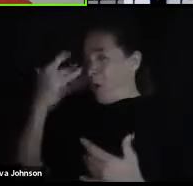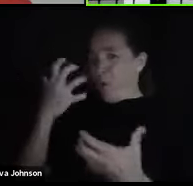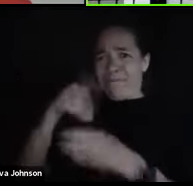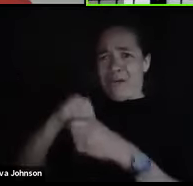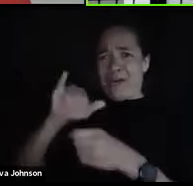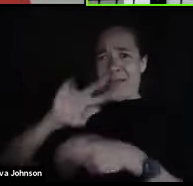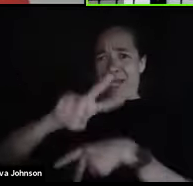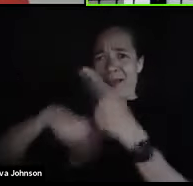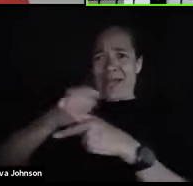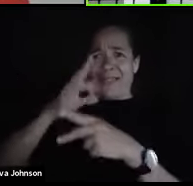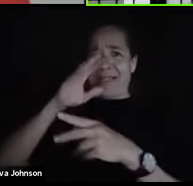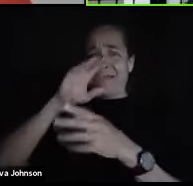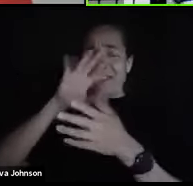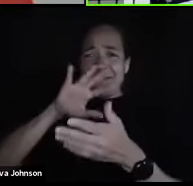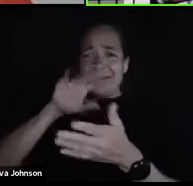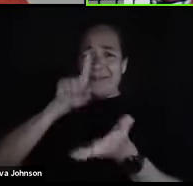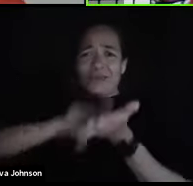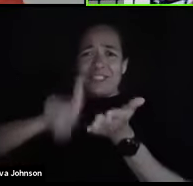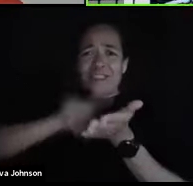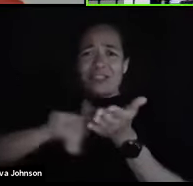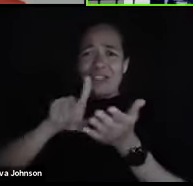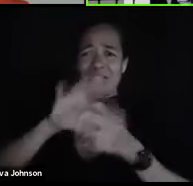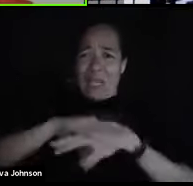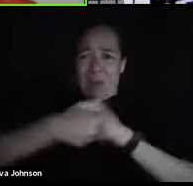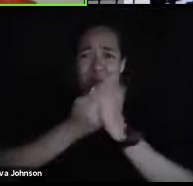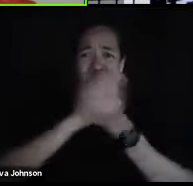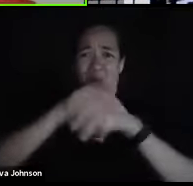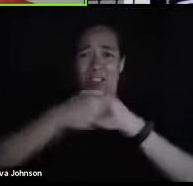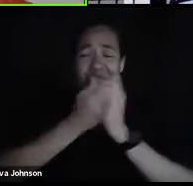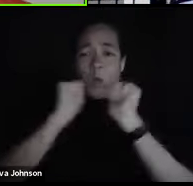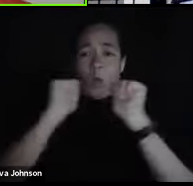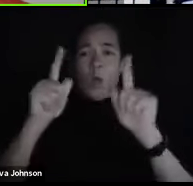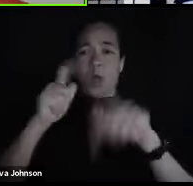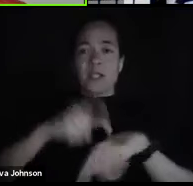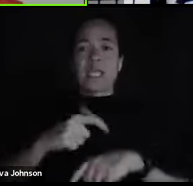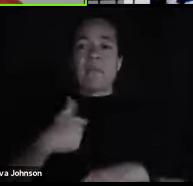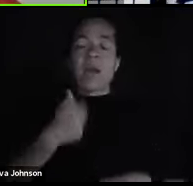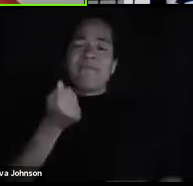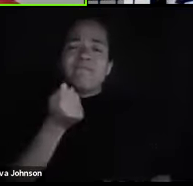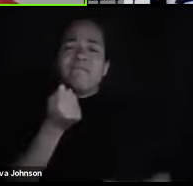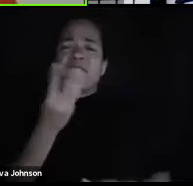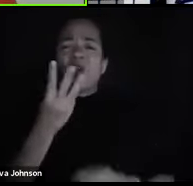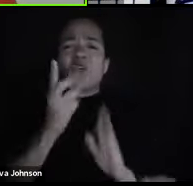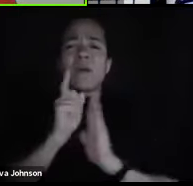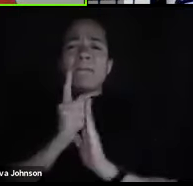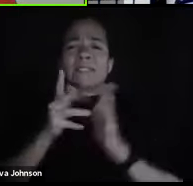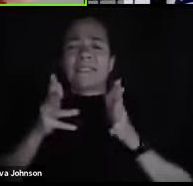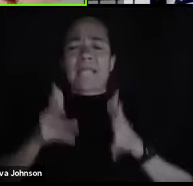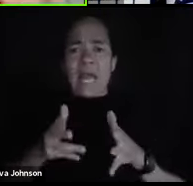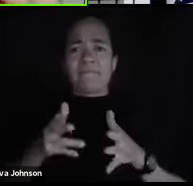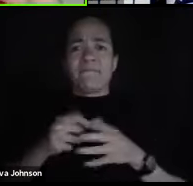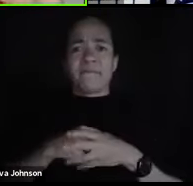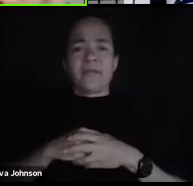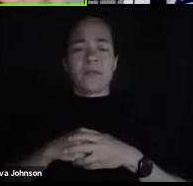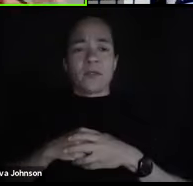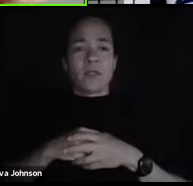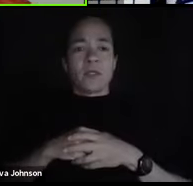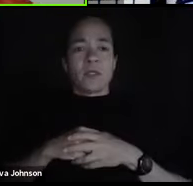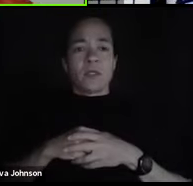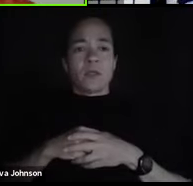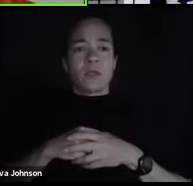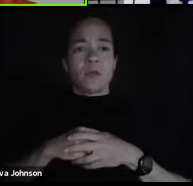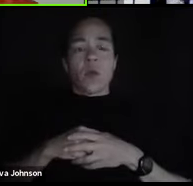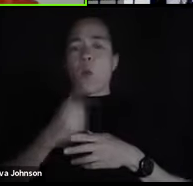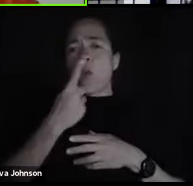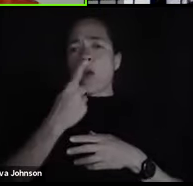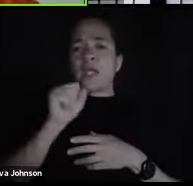Talk about washing your hands. Well, Dr. Ross, we have just a few minutes left. So if and then if you take one